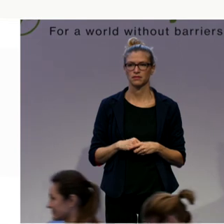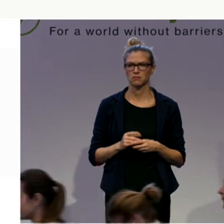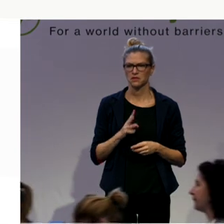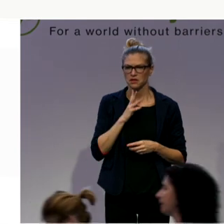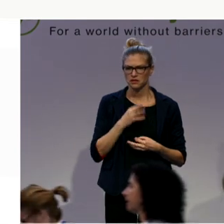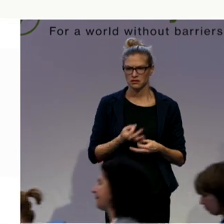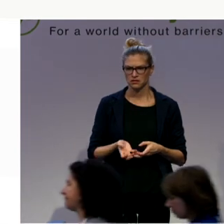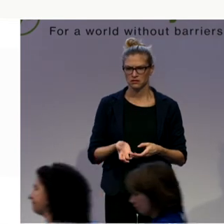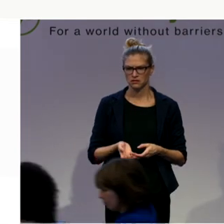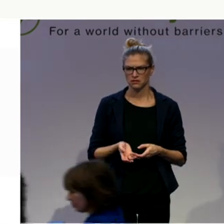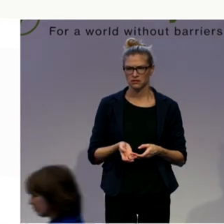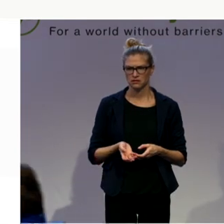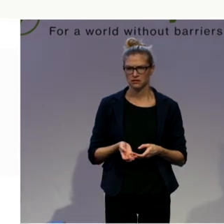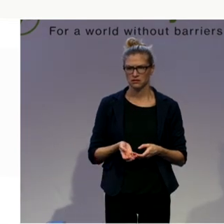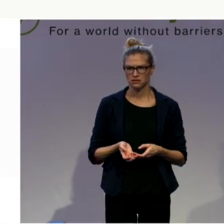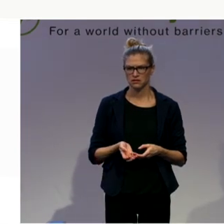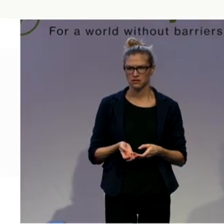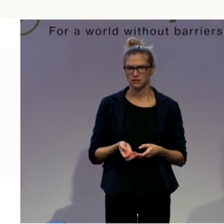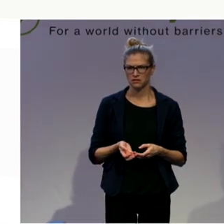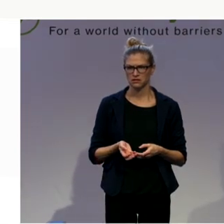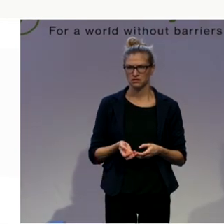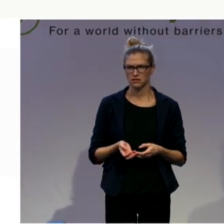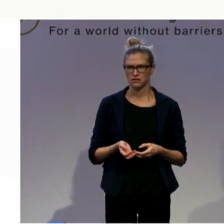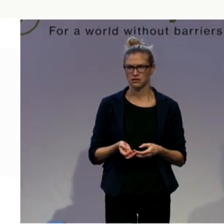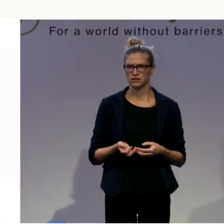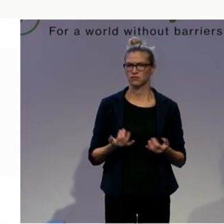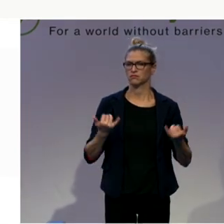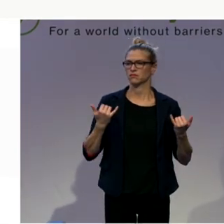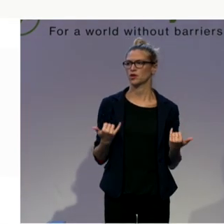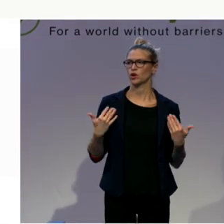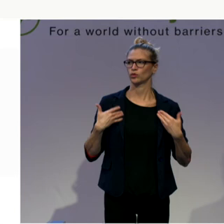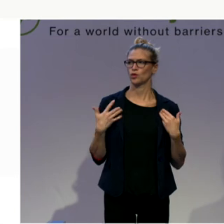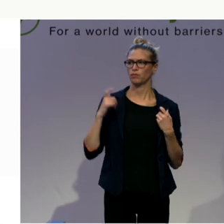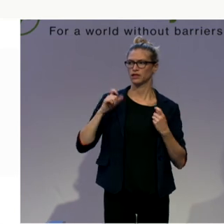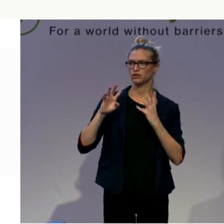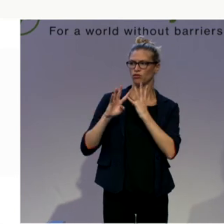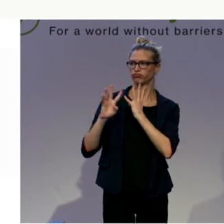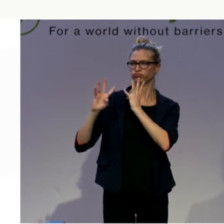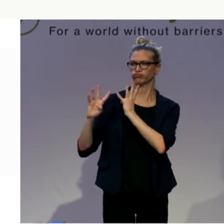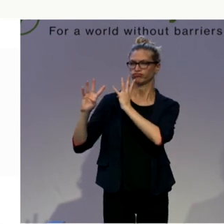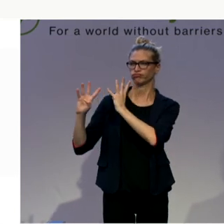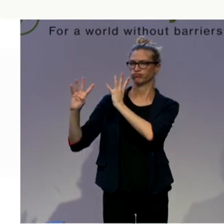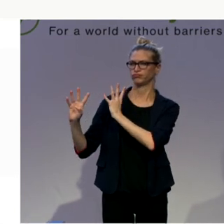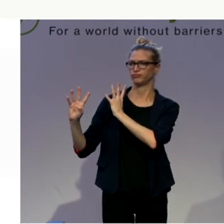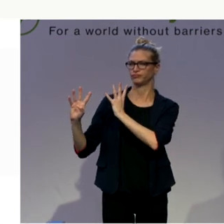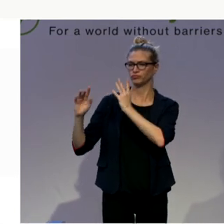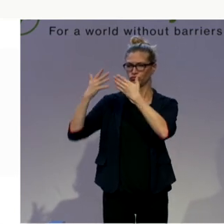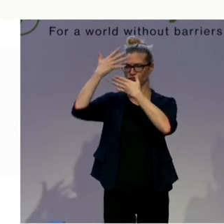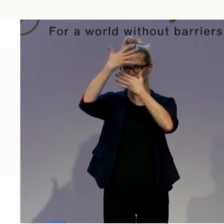So, now young people are coming and they are hidden behind the wall, behind the